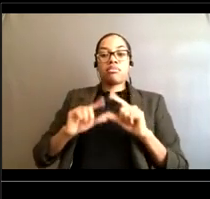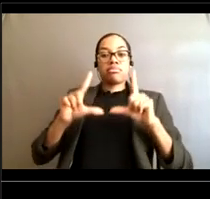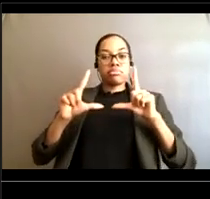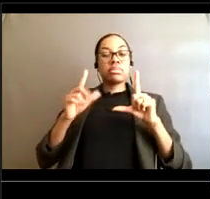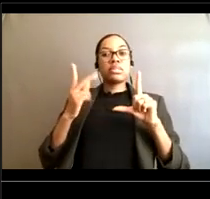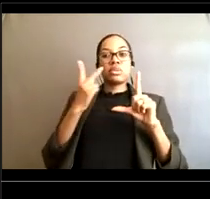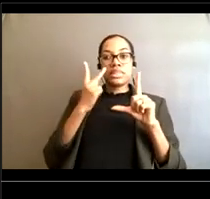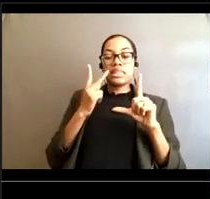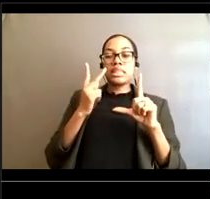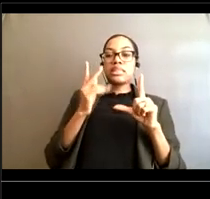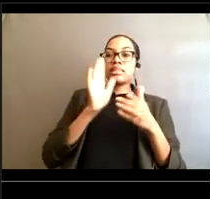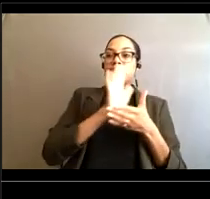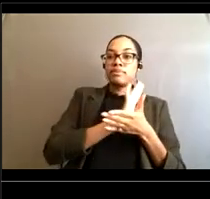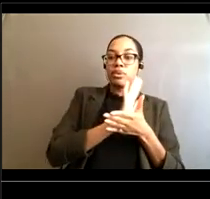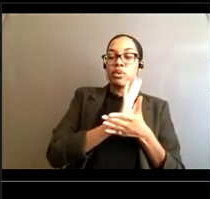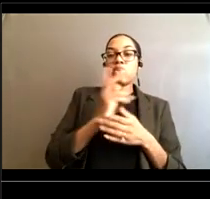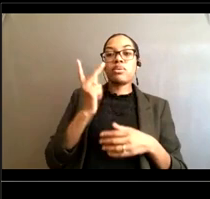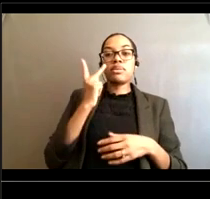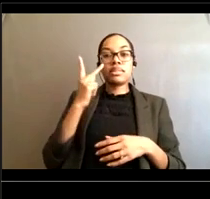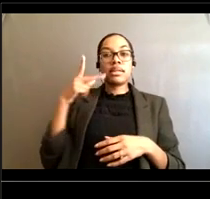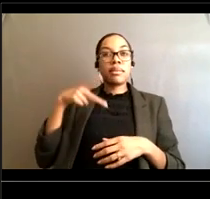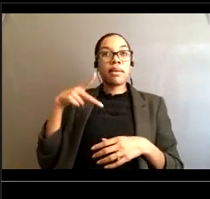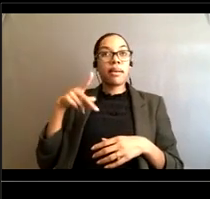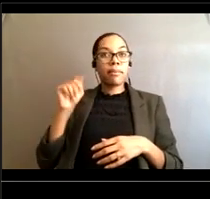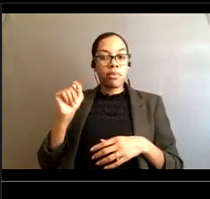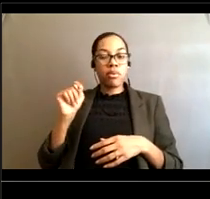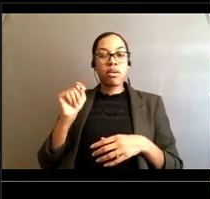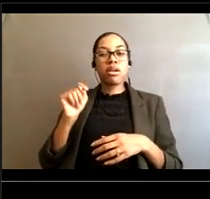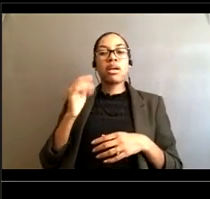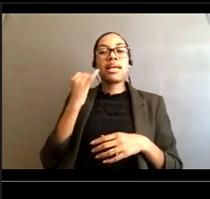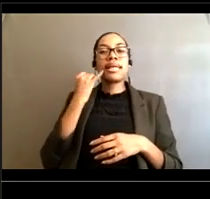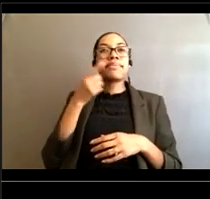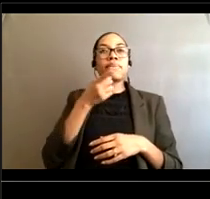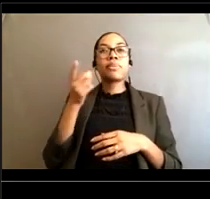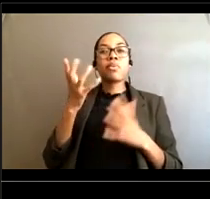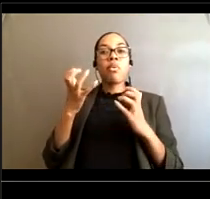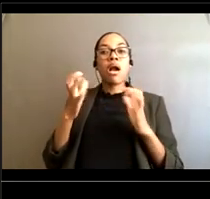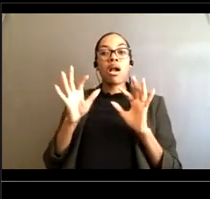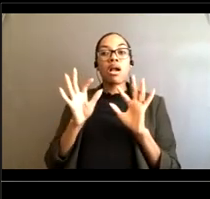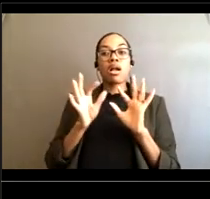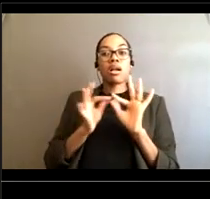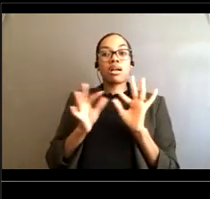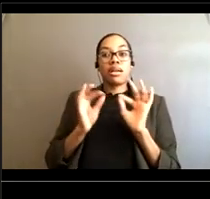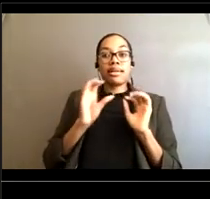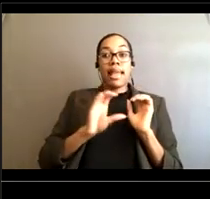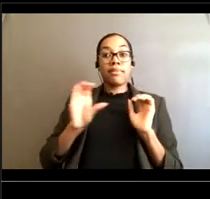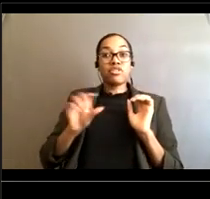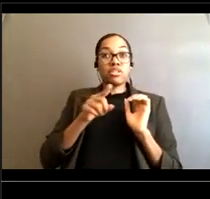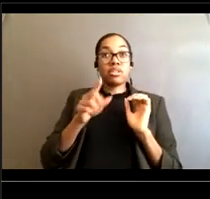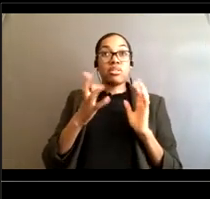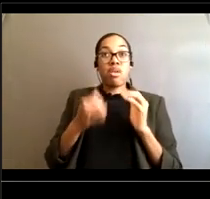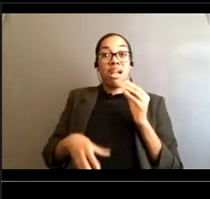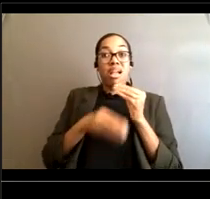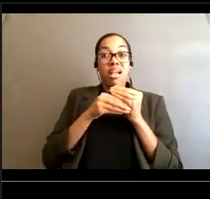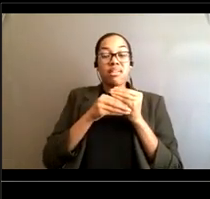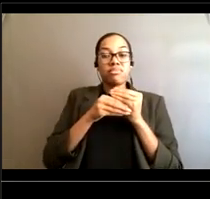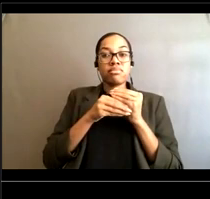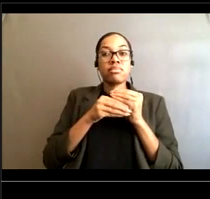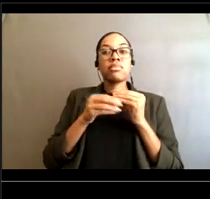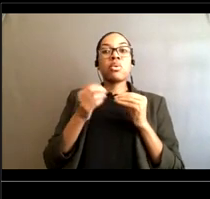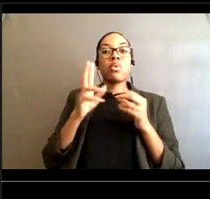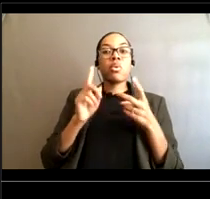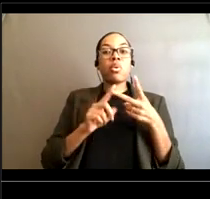of uh presentation that has the uh captioning descriptions For the the pictures